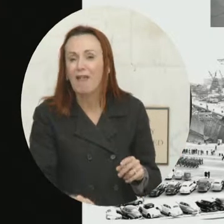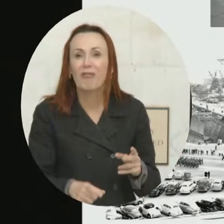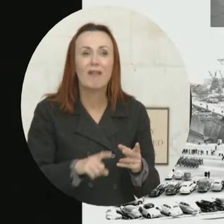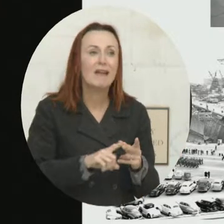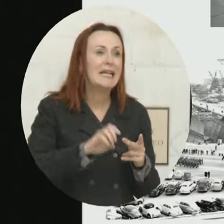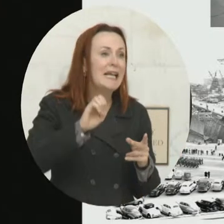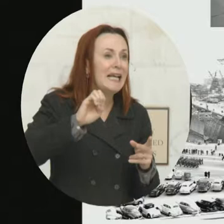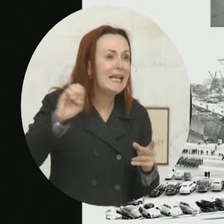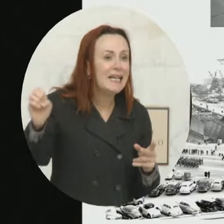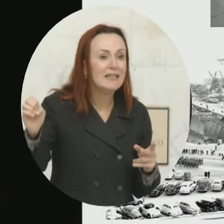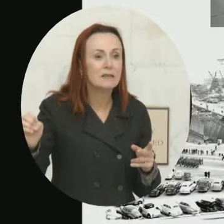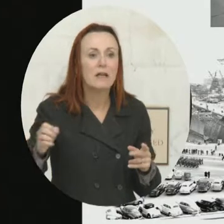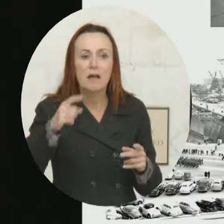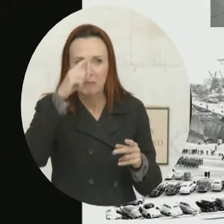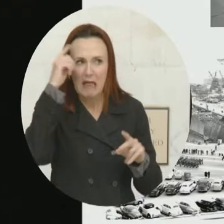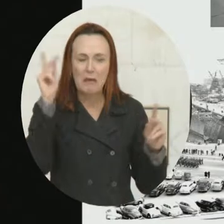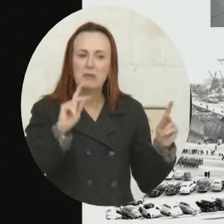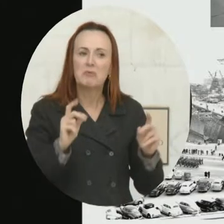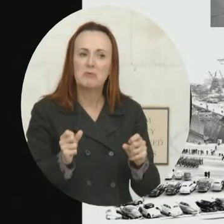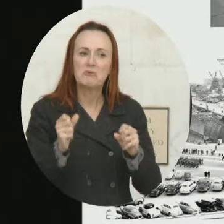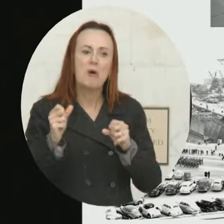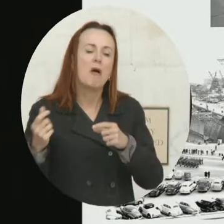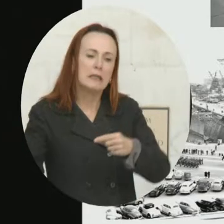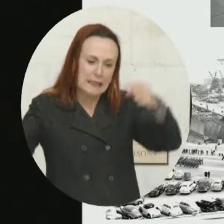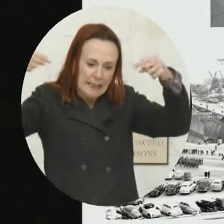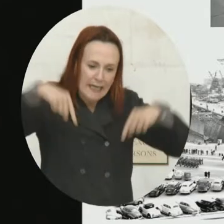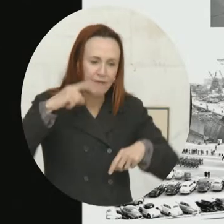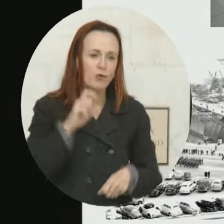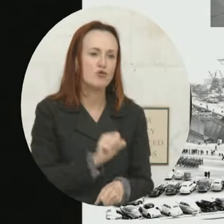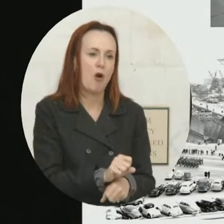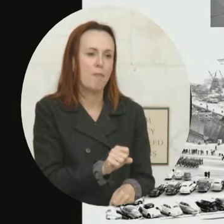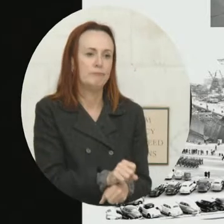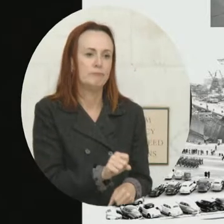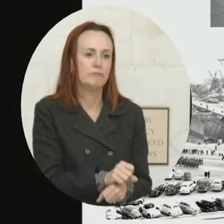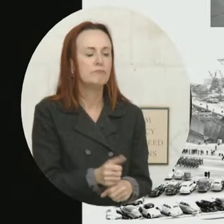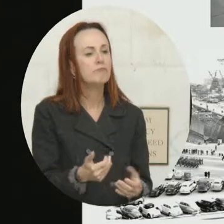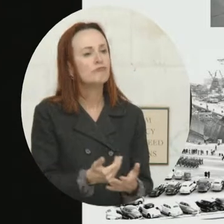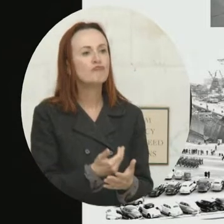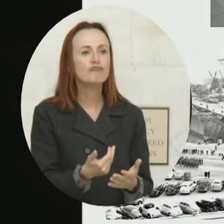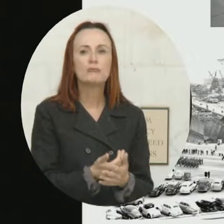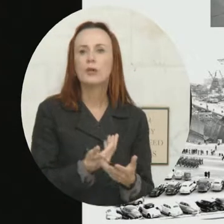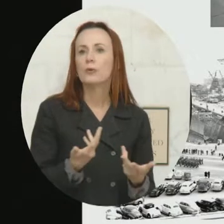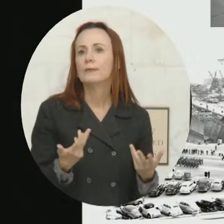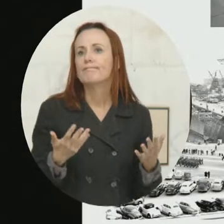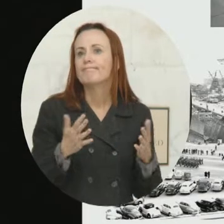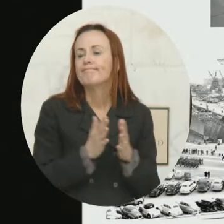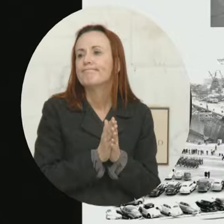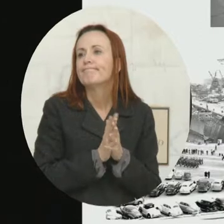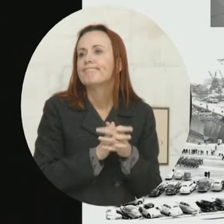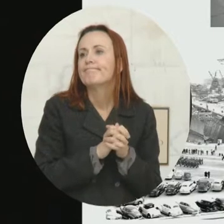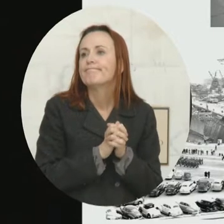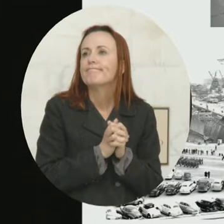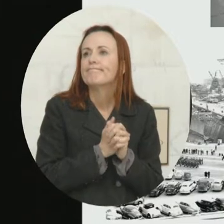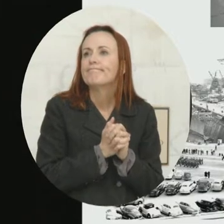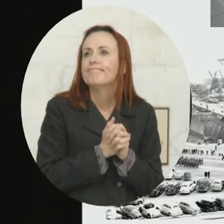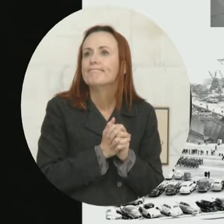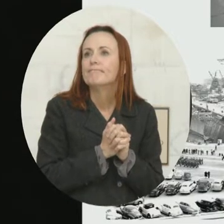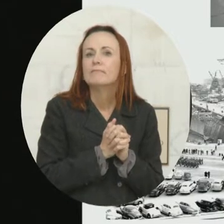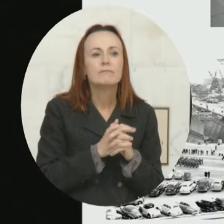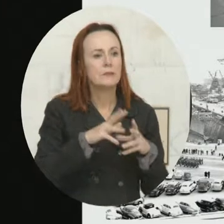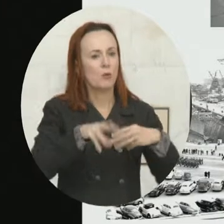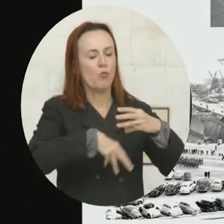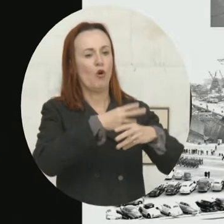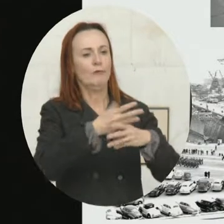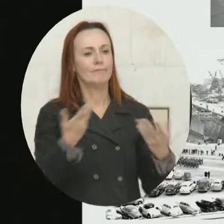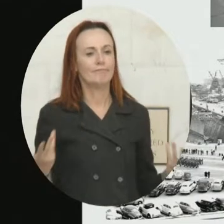people from the east, especially black people, came to get jobs, came for a new world,